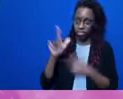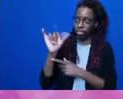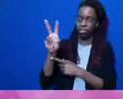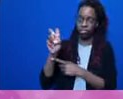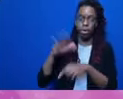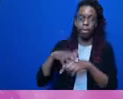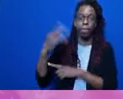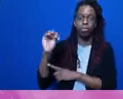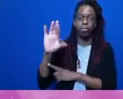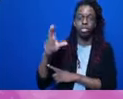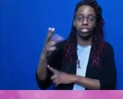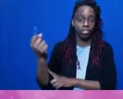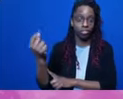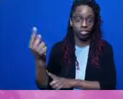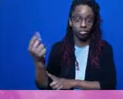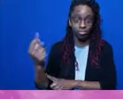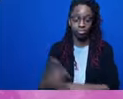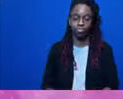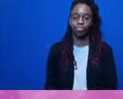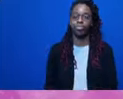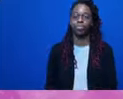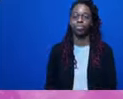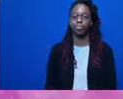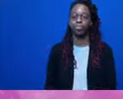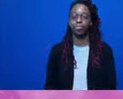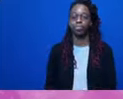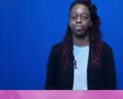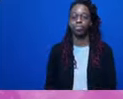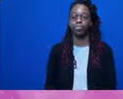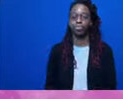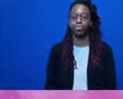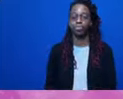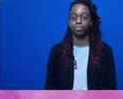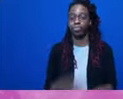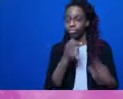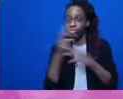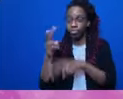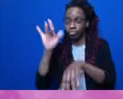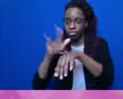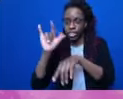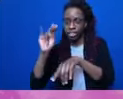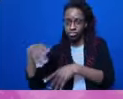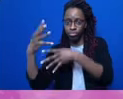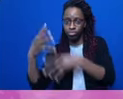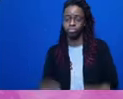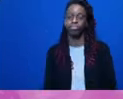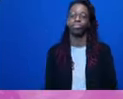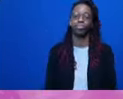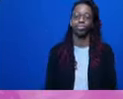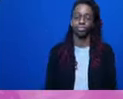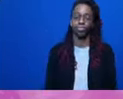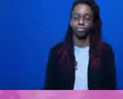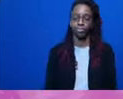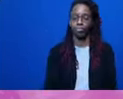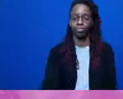a link to the resource that is currently available. It's a new one that Vision Win Change has put